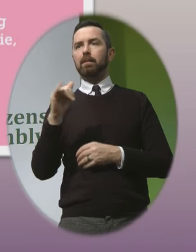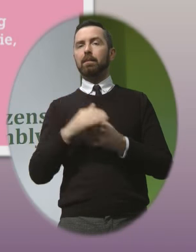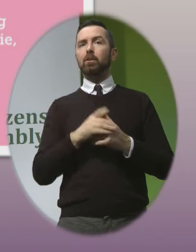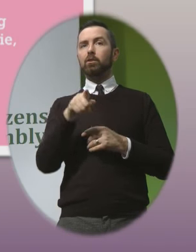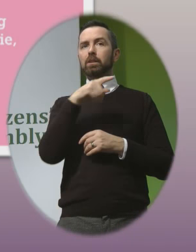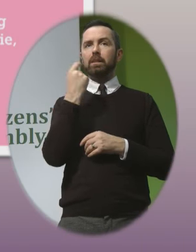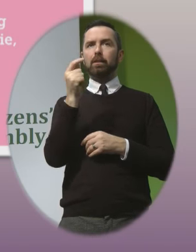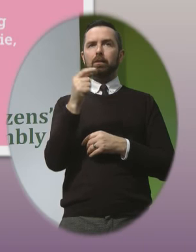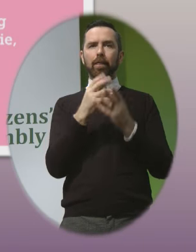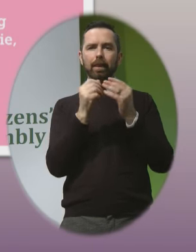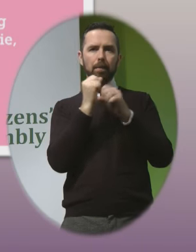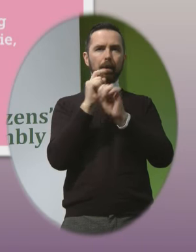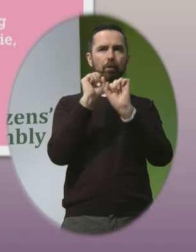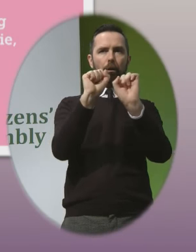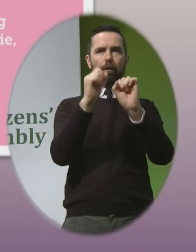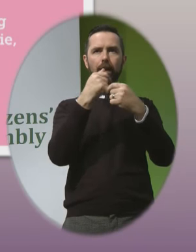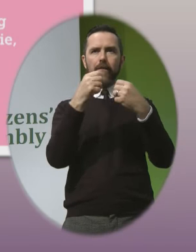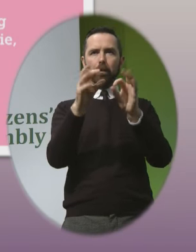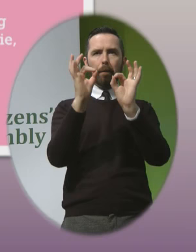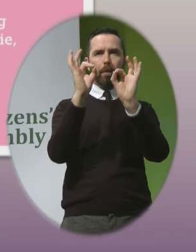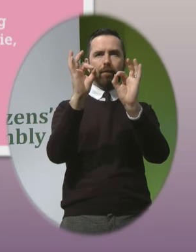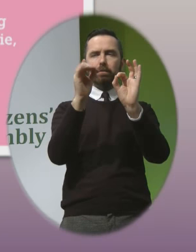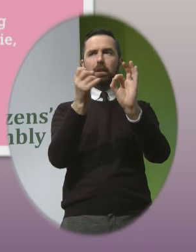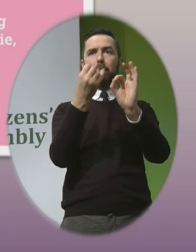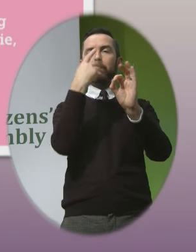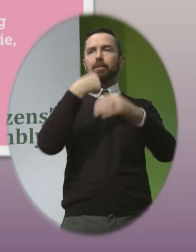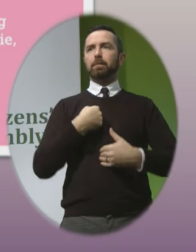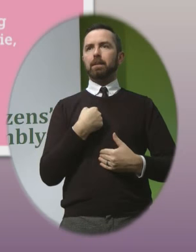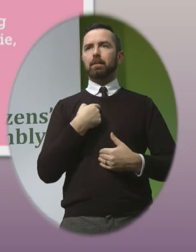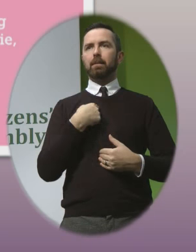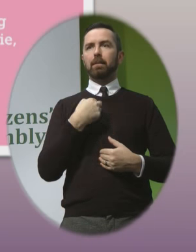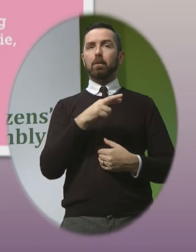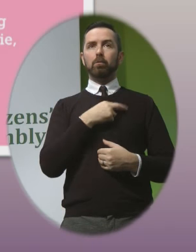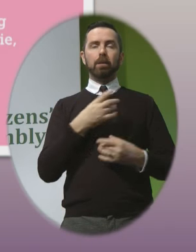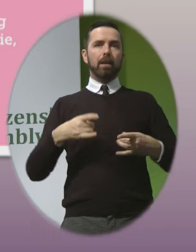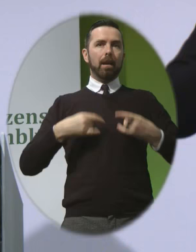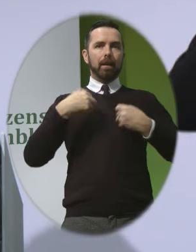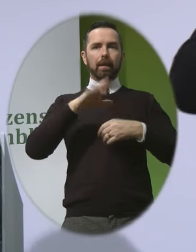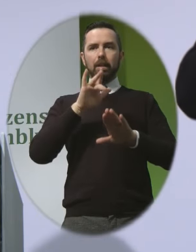beautiful to me I'm blessed to have seen her beautiful face and touched her tiny hand